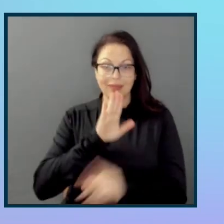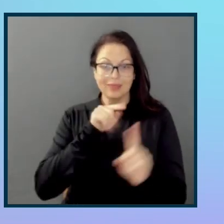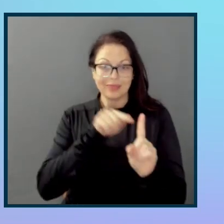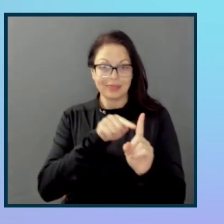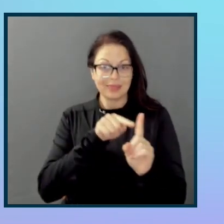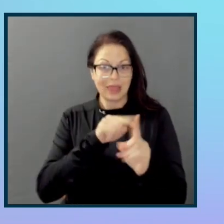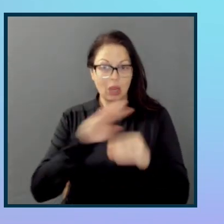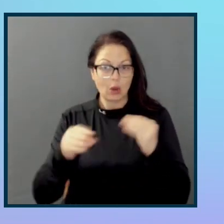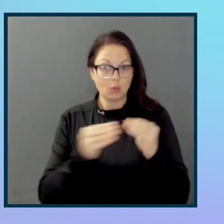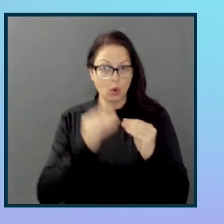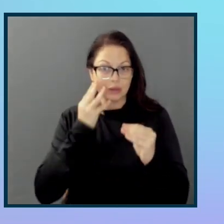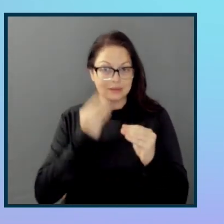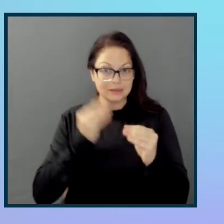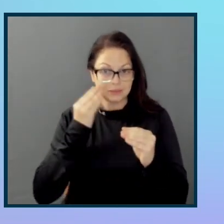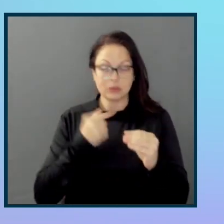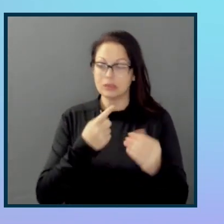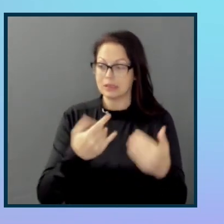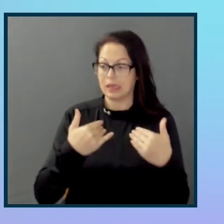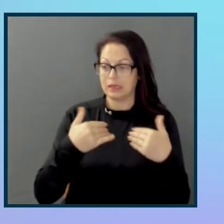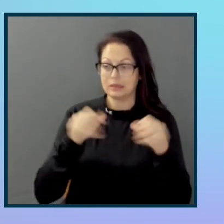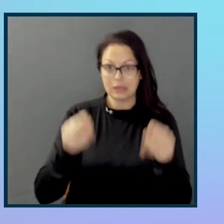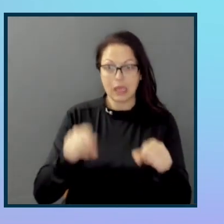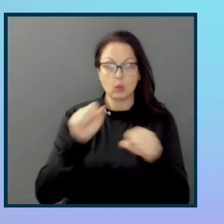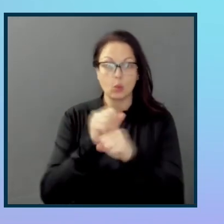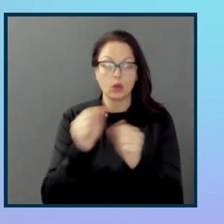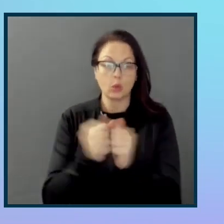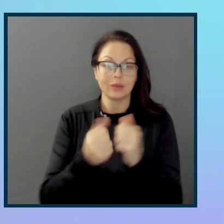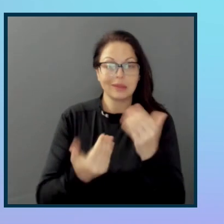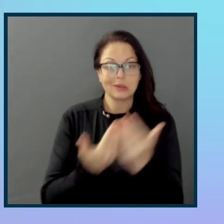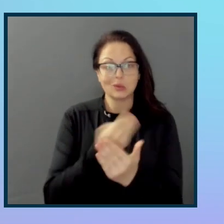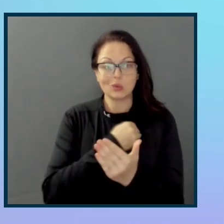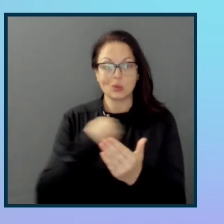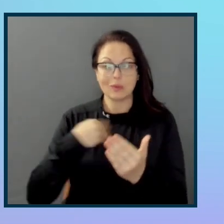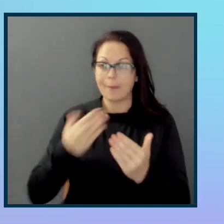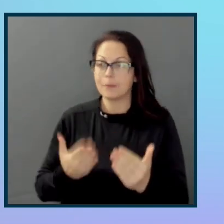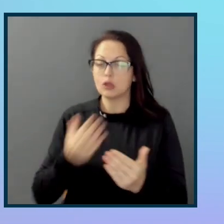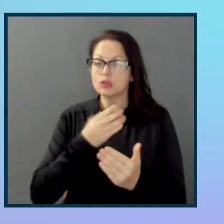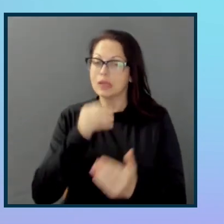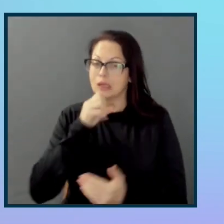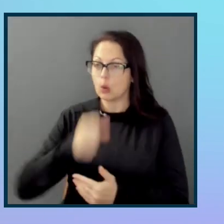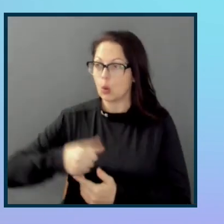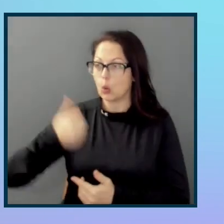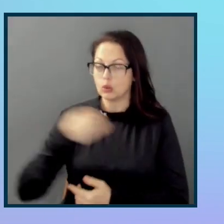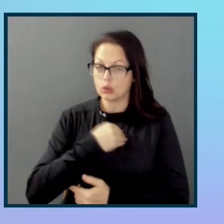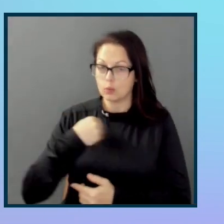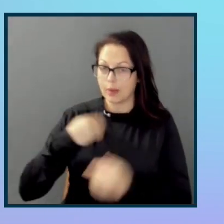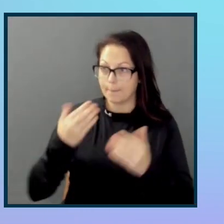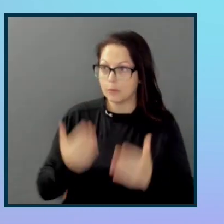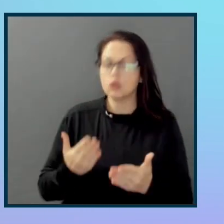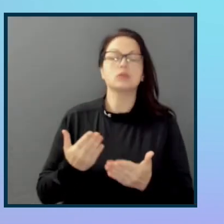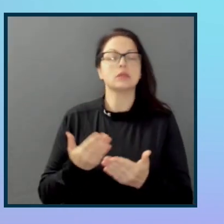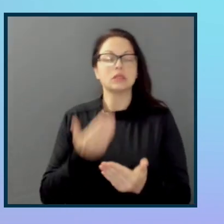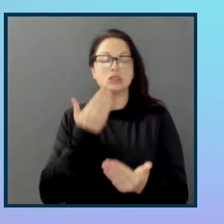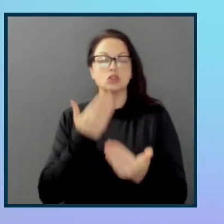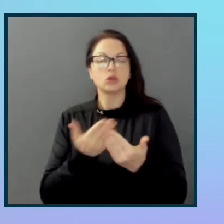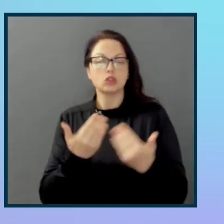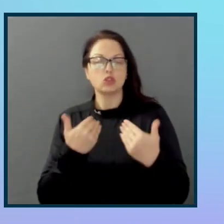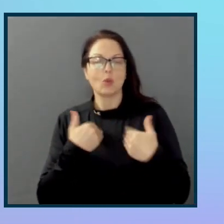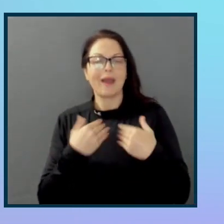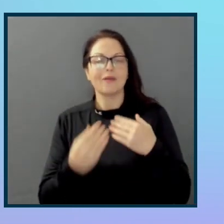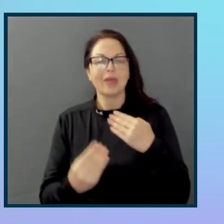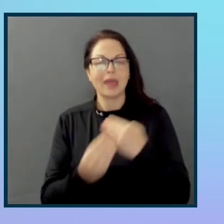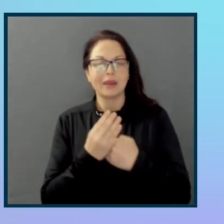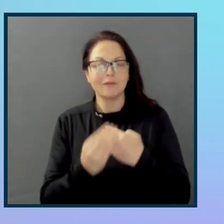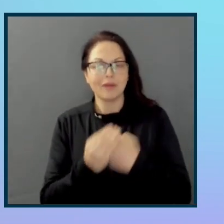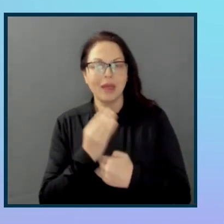with newer members or younger members just to sort of be able to pass on that advice so that, you know, that the newer member can